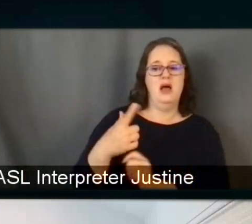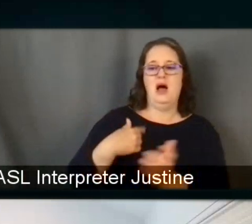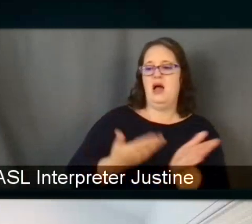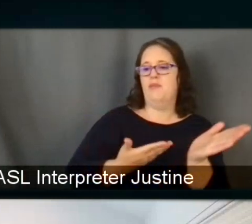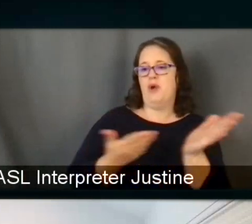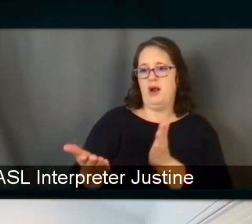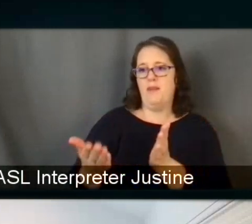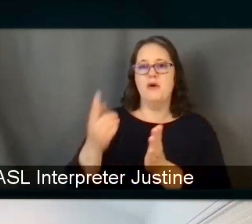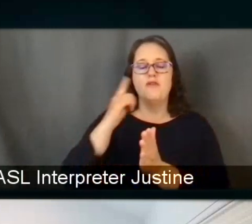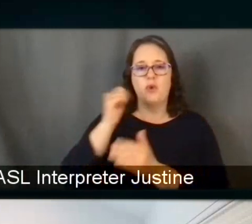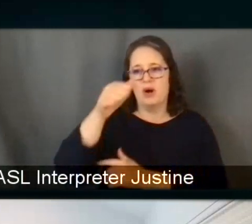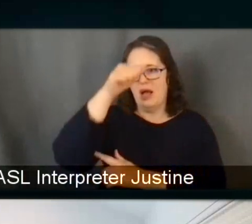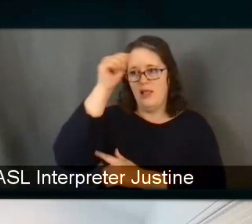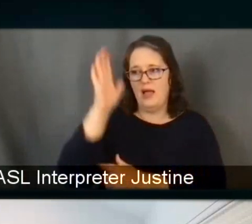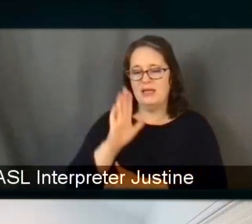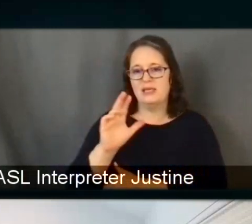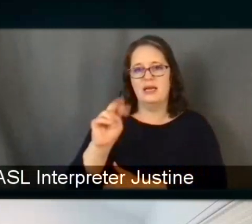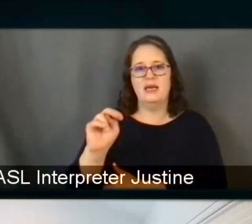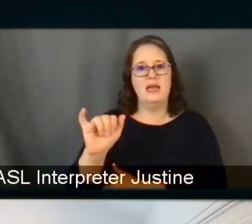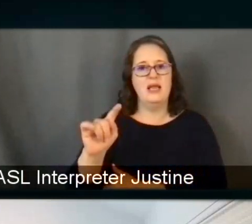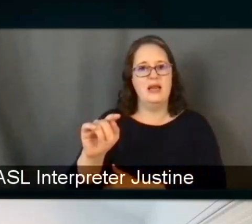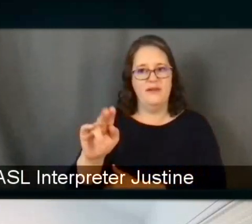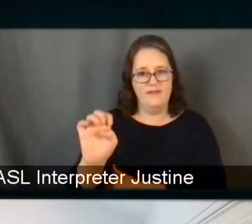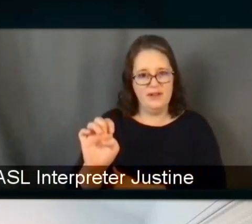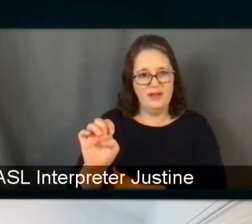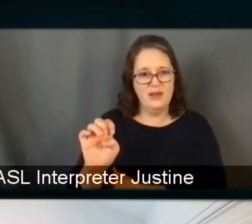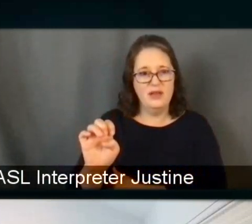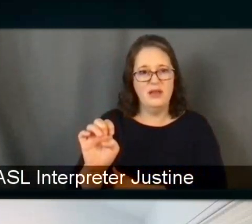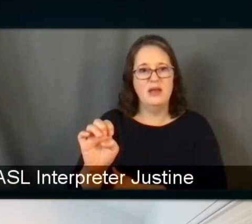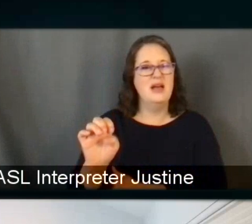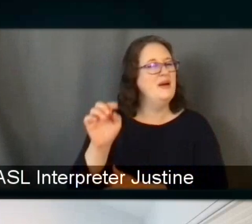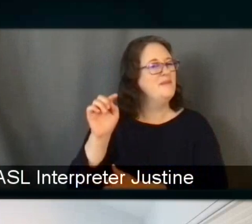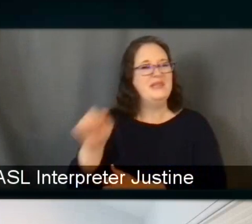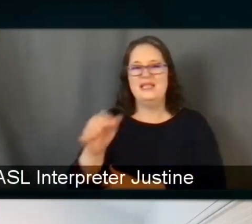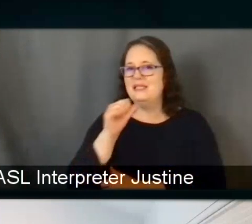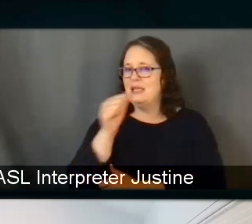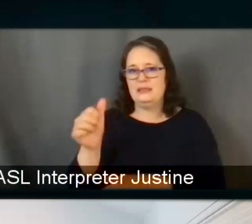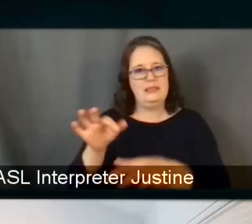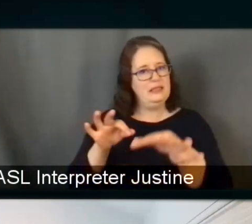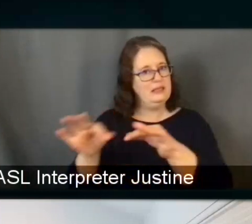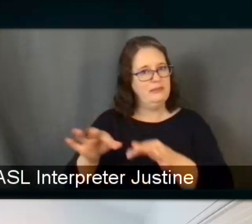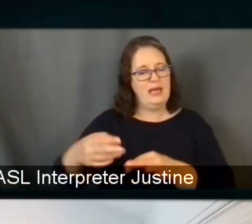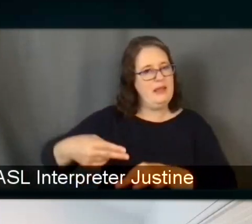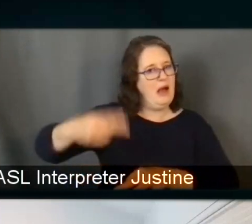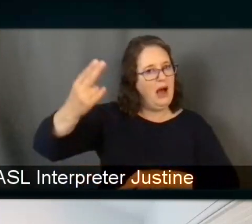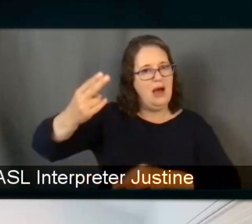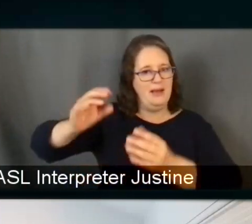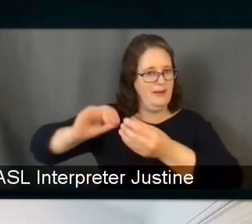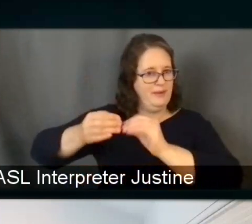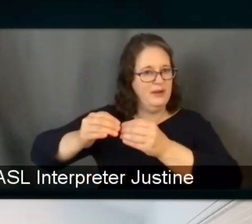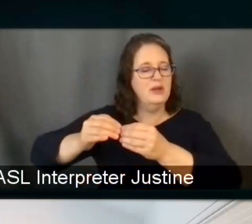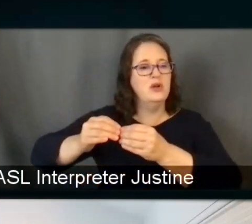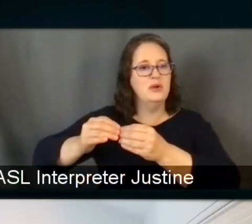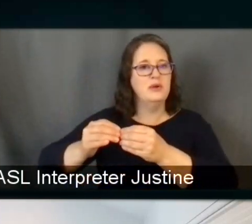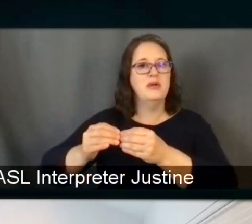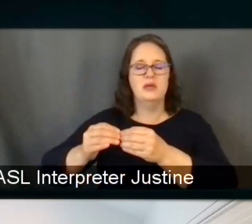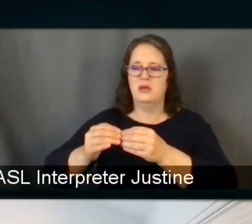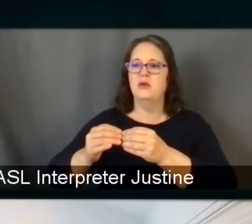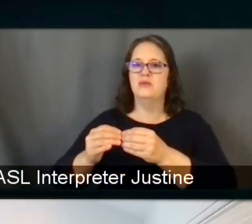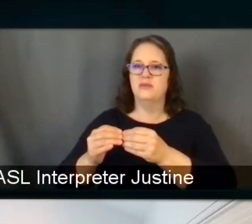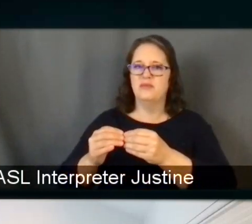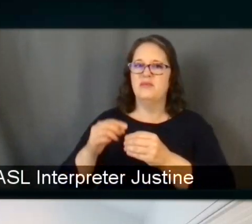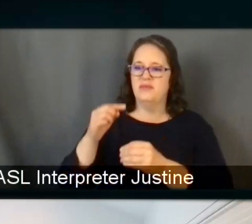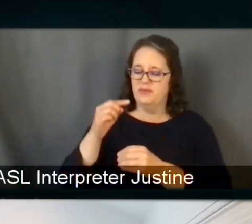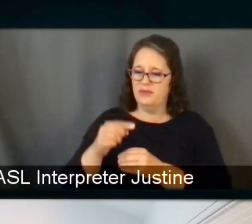people. This is not the explanation for the high rates, because there has been tremendous effort to increase